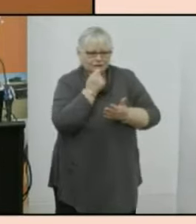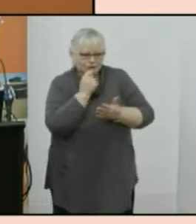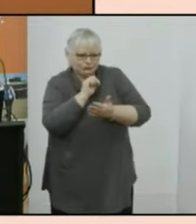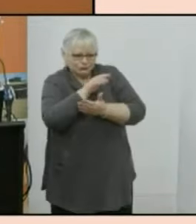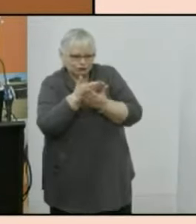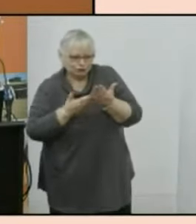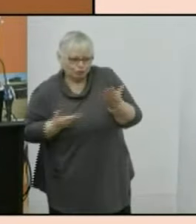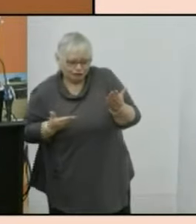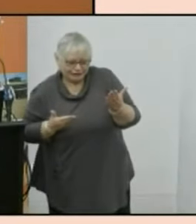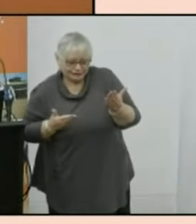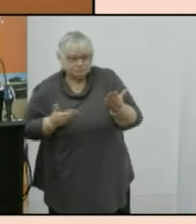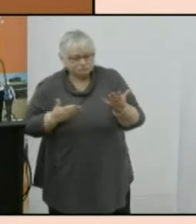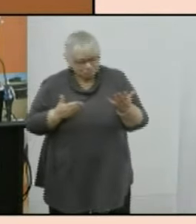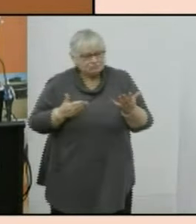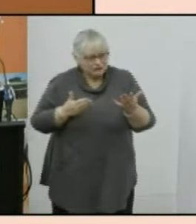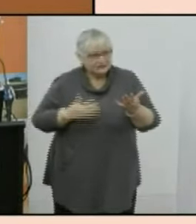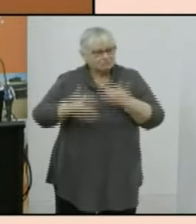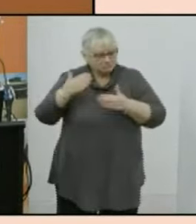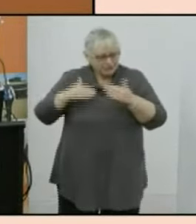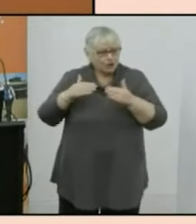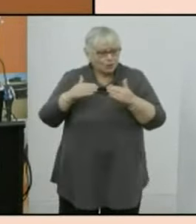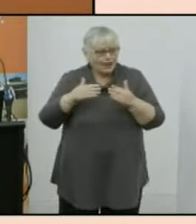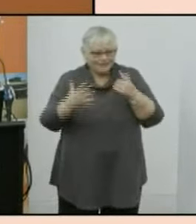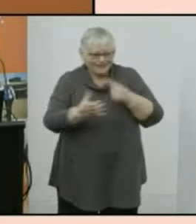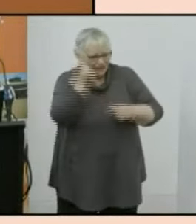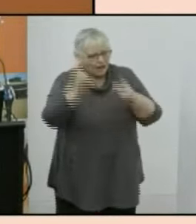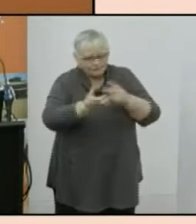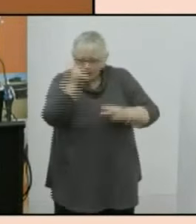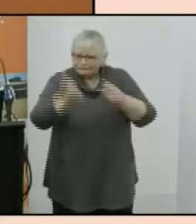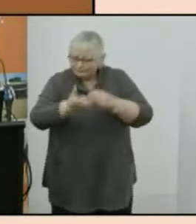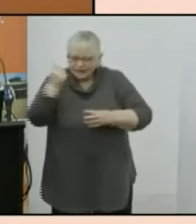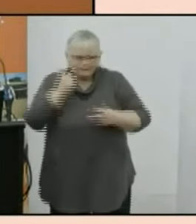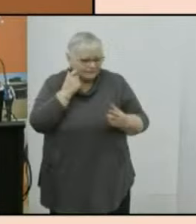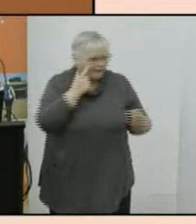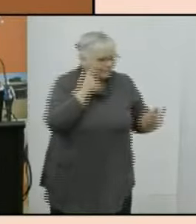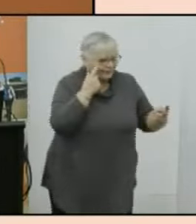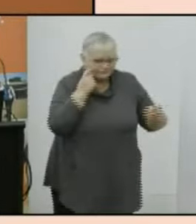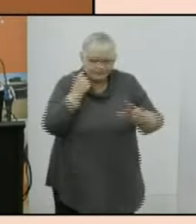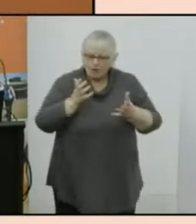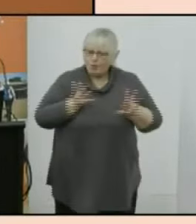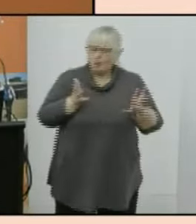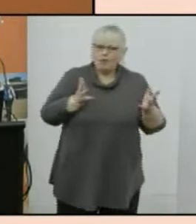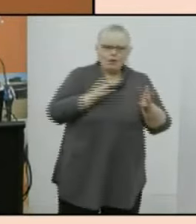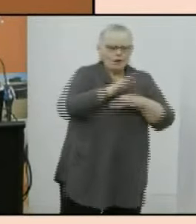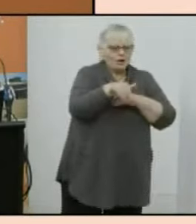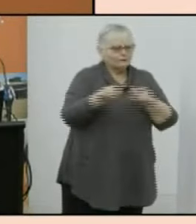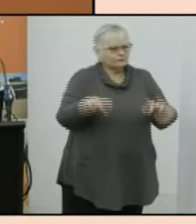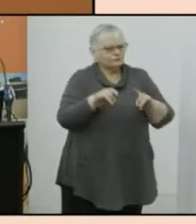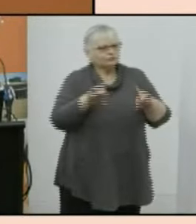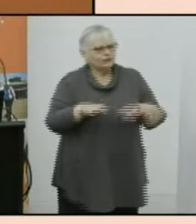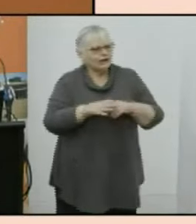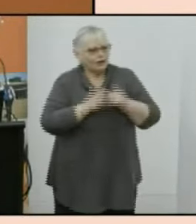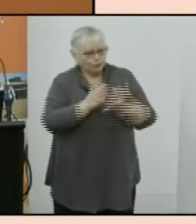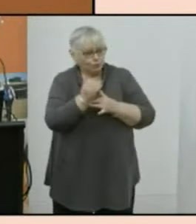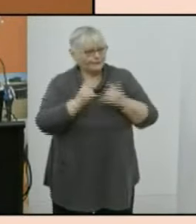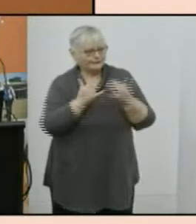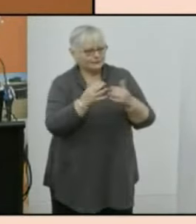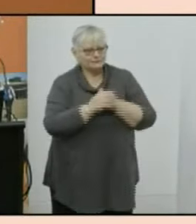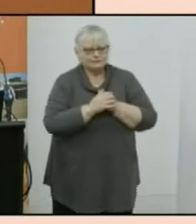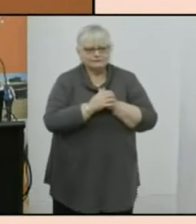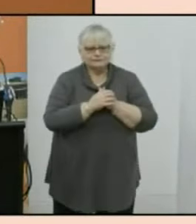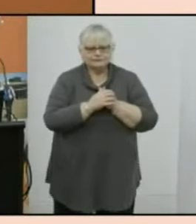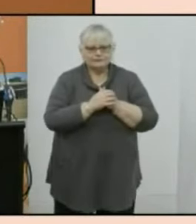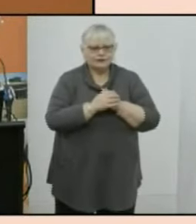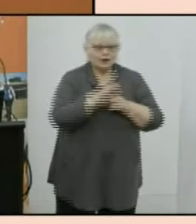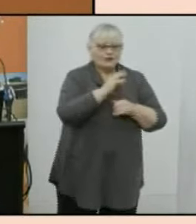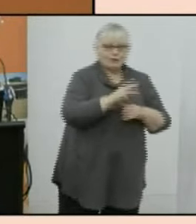australian census has led to remarkable discoveries surprises and stories about our nation the results of the